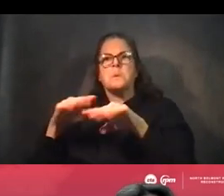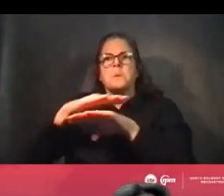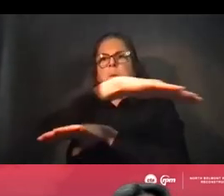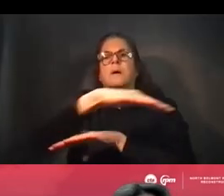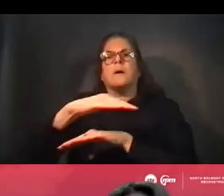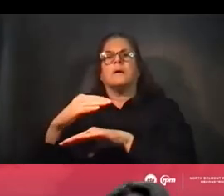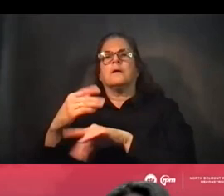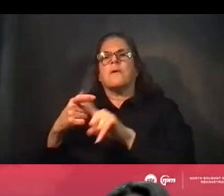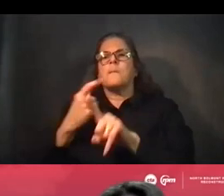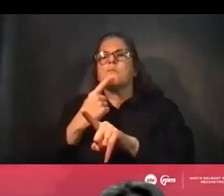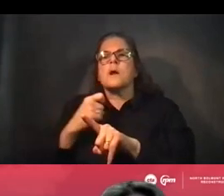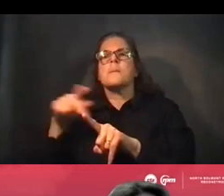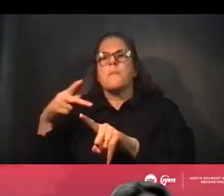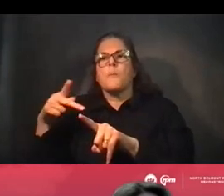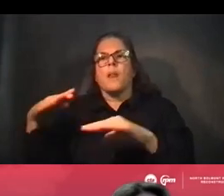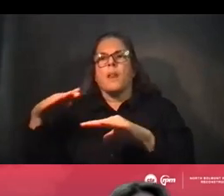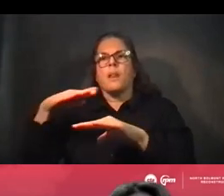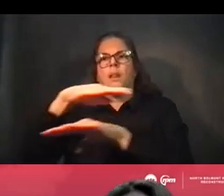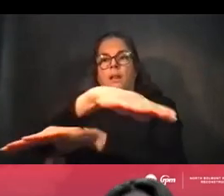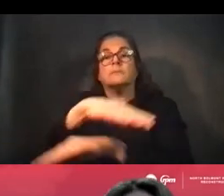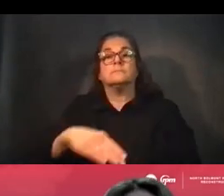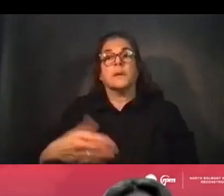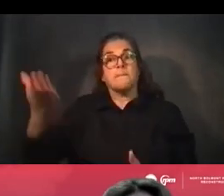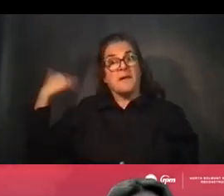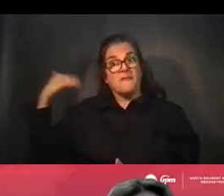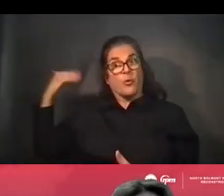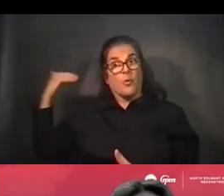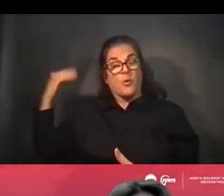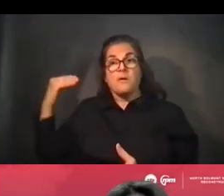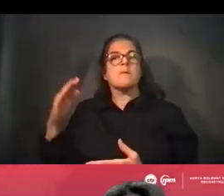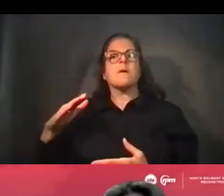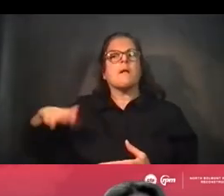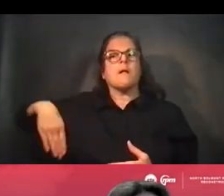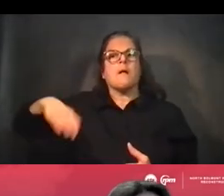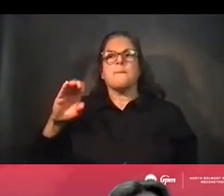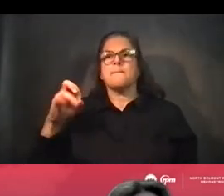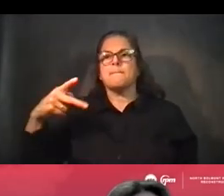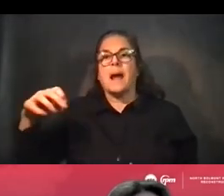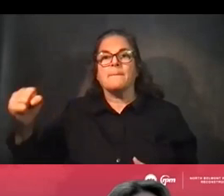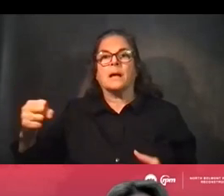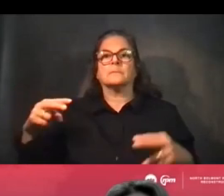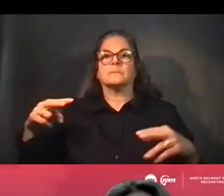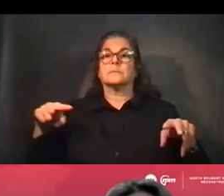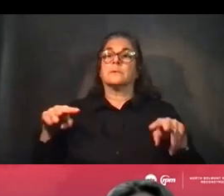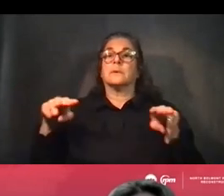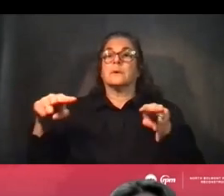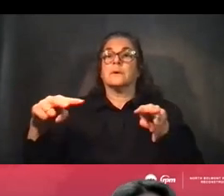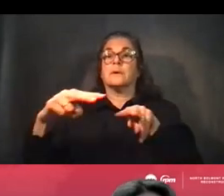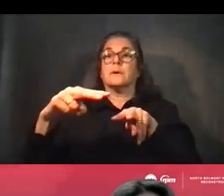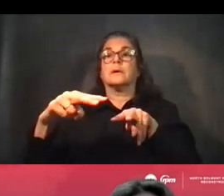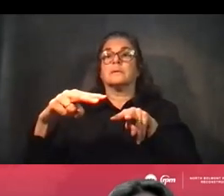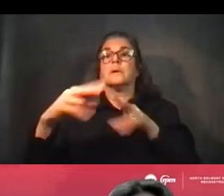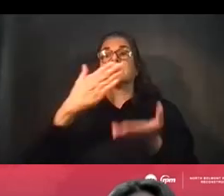So before we had the red purple bypass, our red purple and brown line trains had to stop and wait for each other, which contributed to